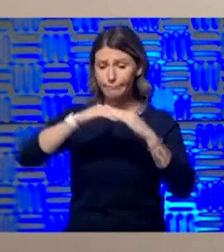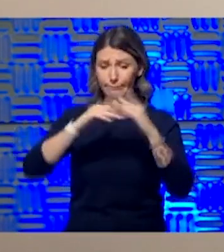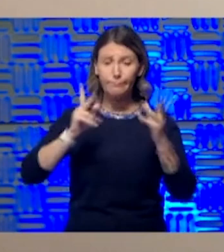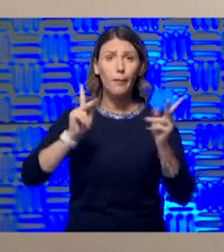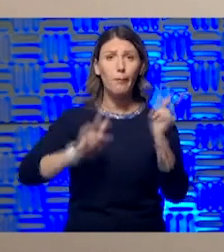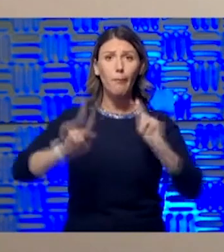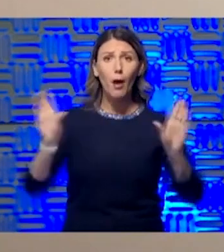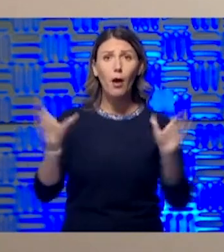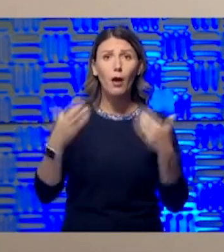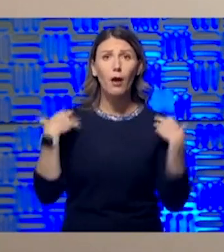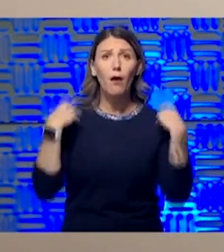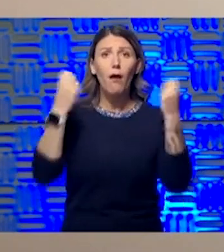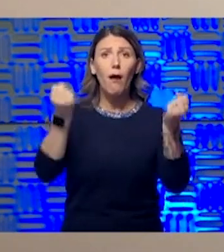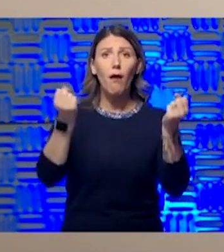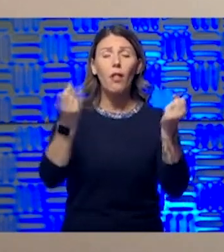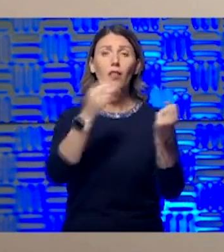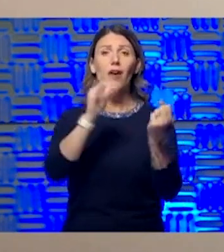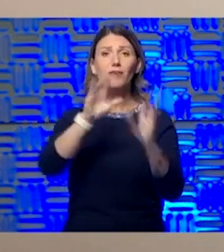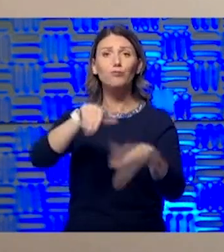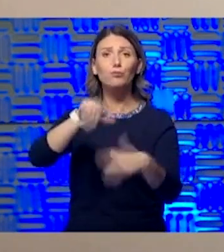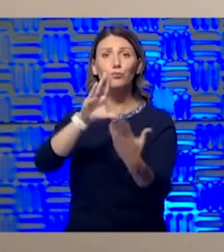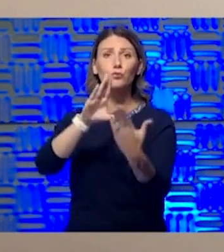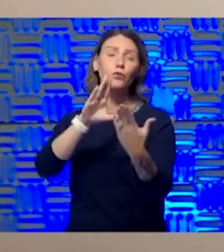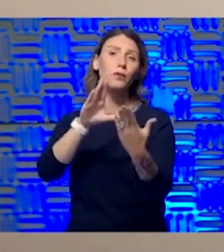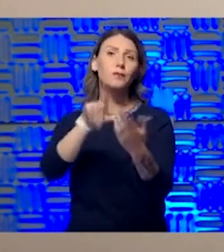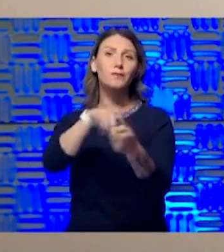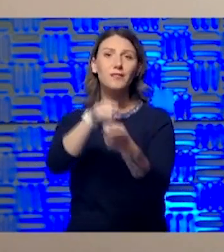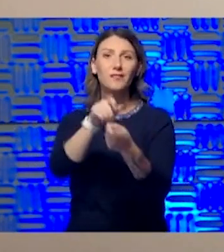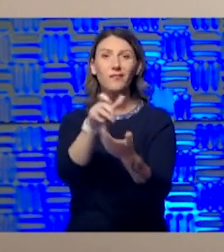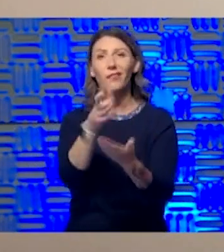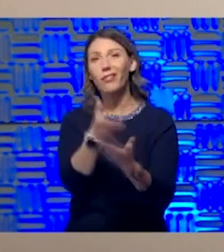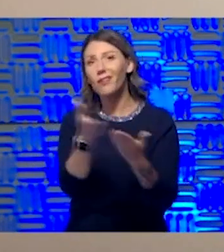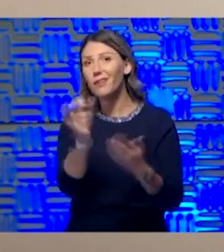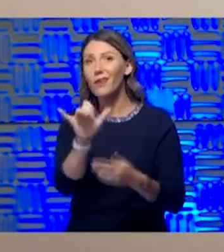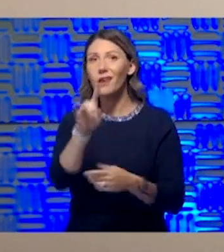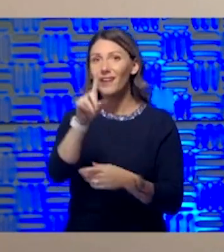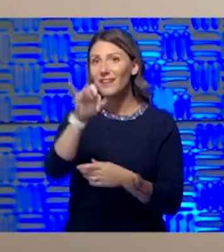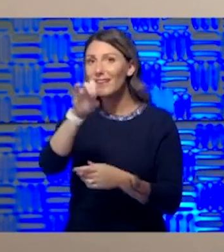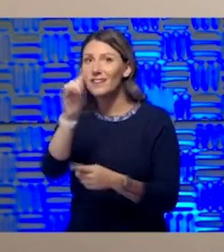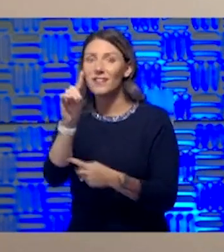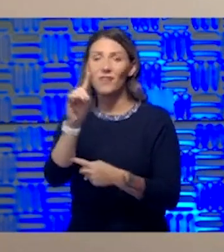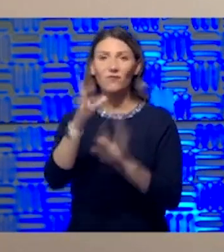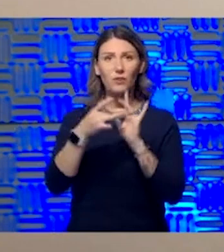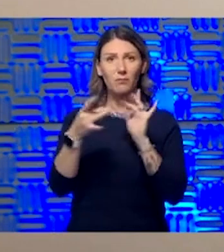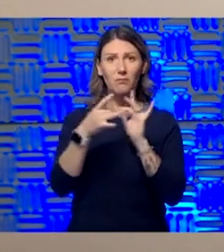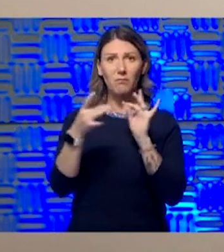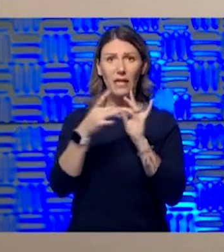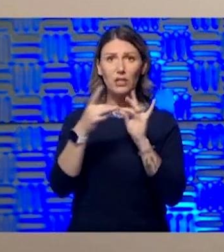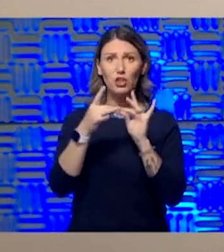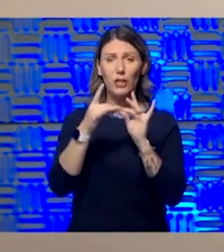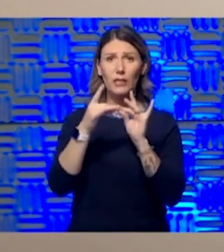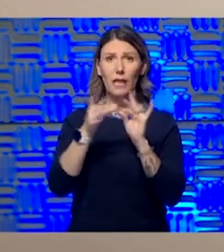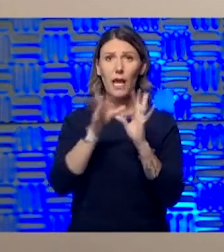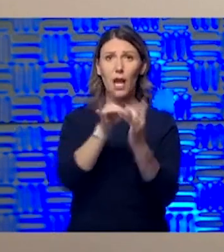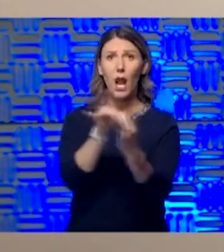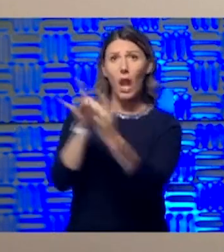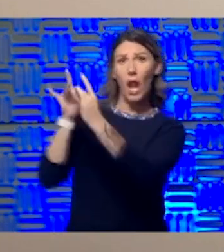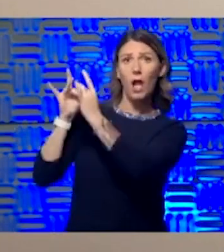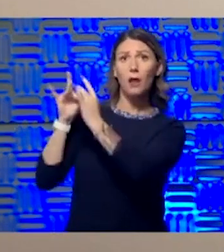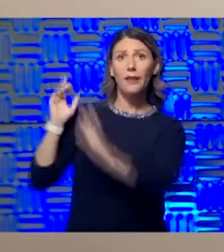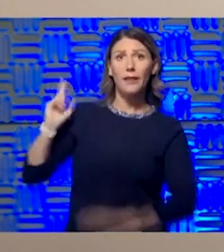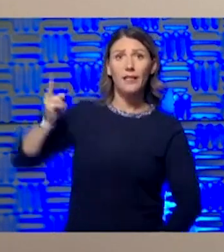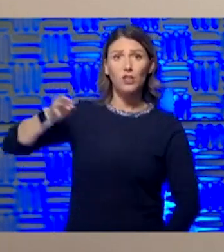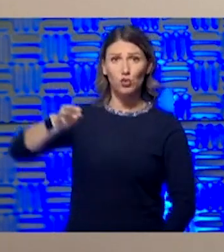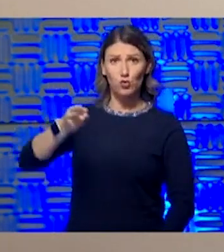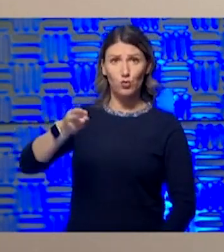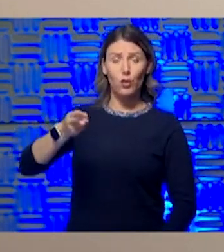and address some things that, as David said, have a deep historical past and really make